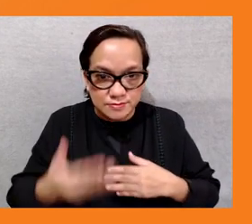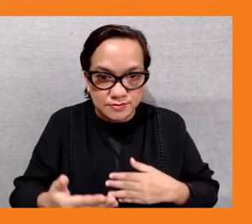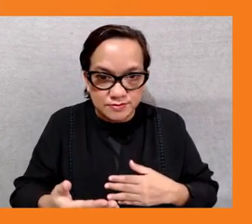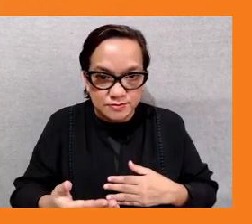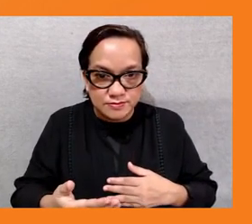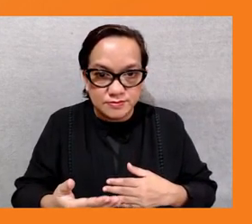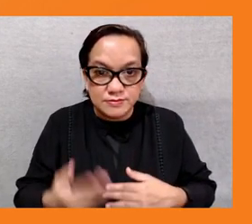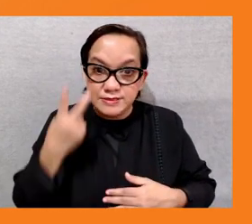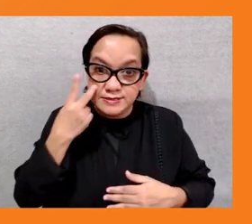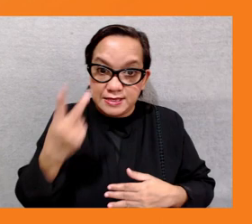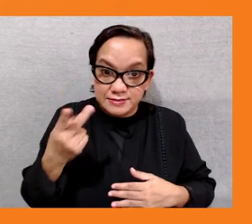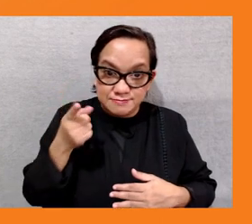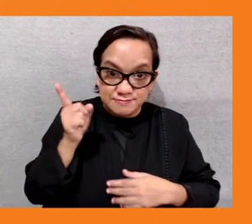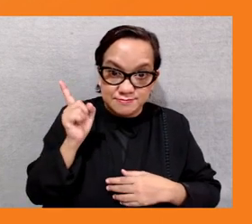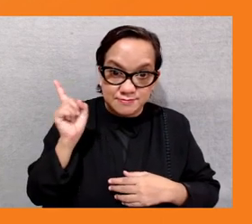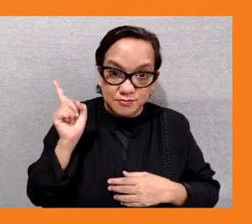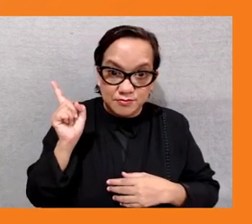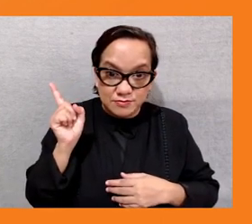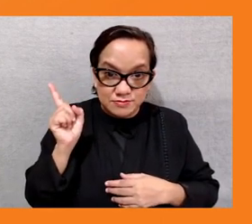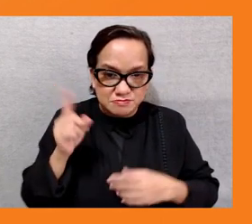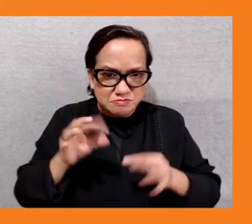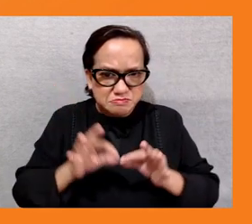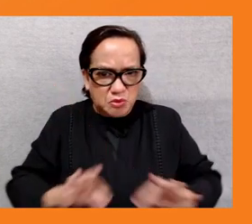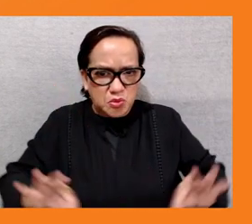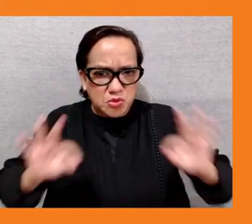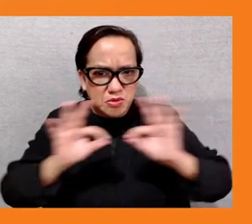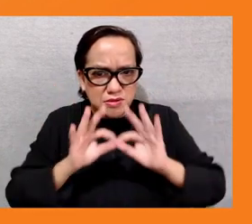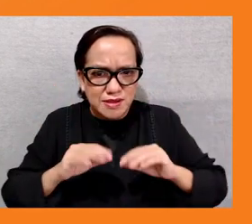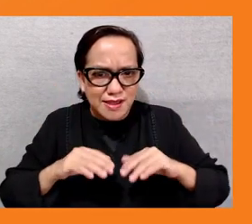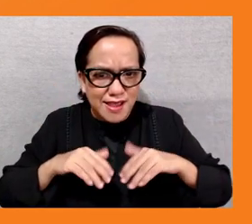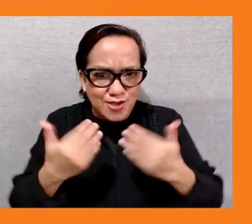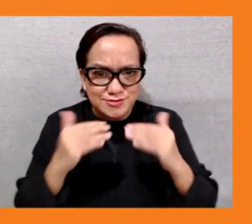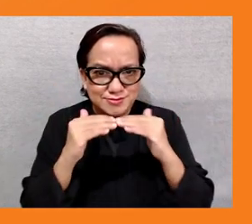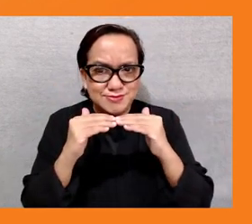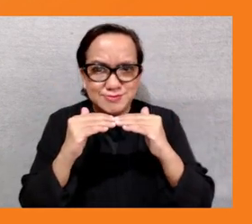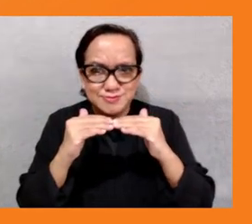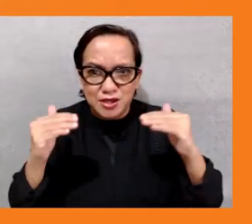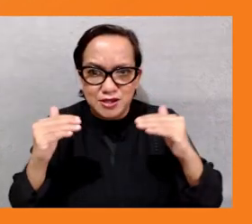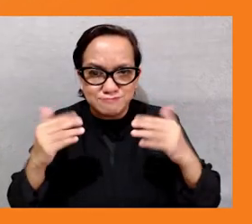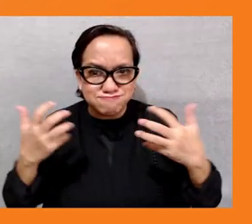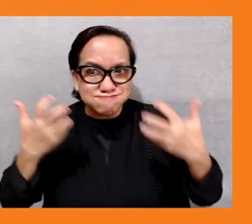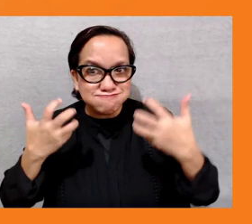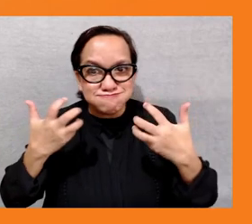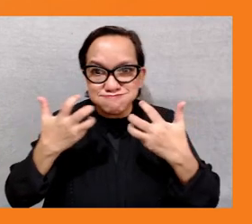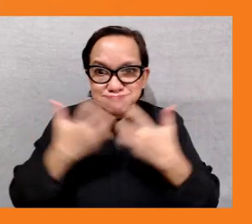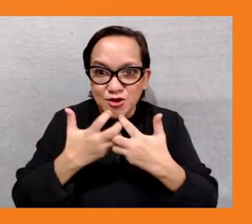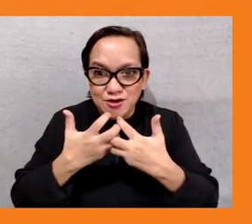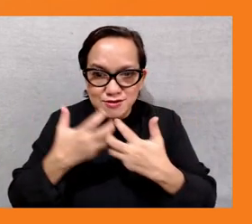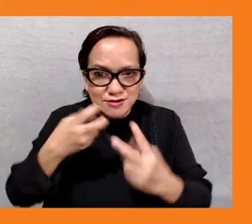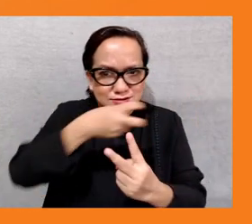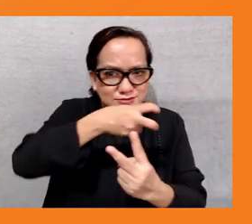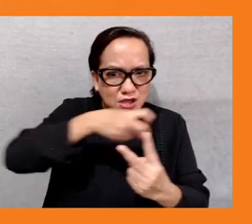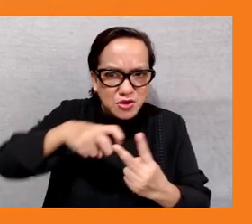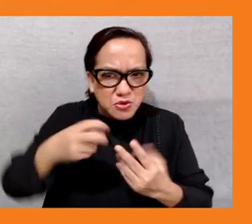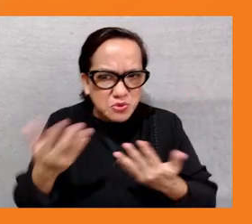and i won't go through them in detail because of time but the first is about institutionalizing the concept so how can we develop